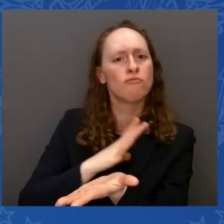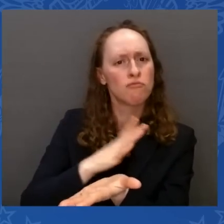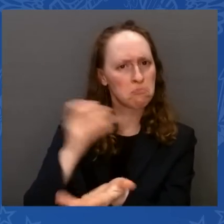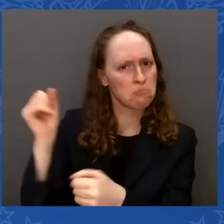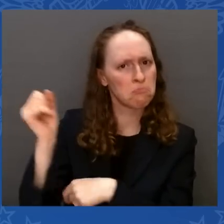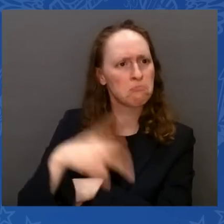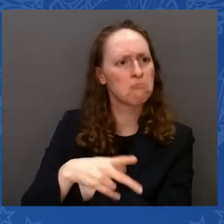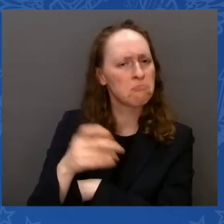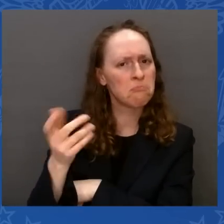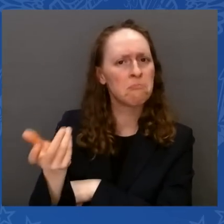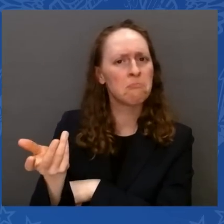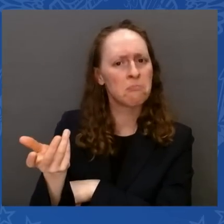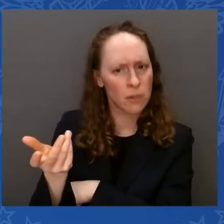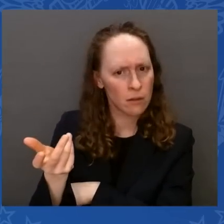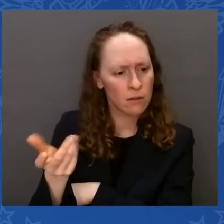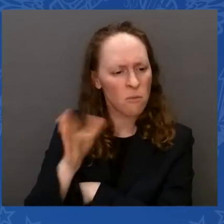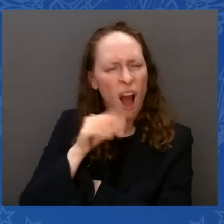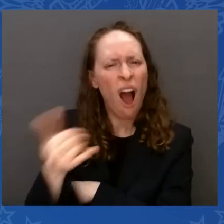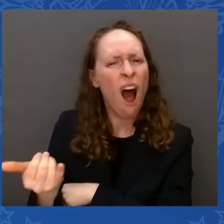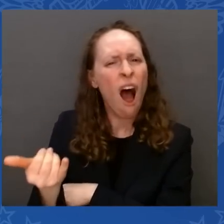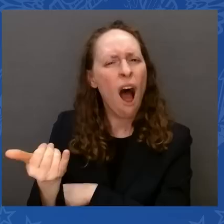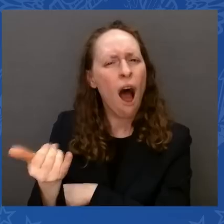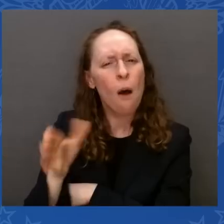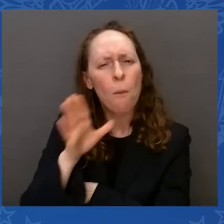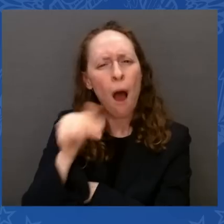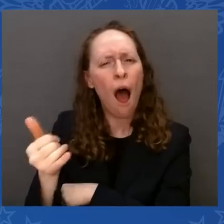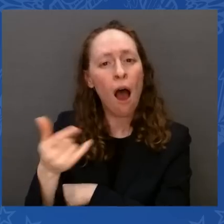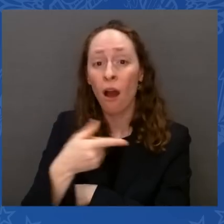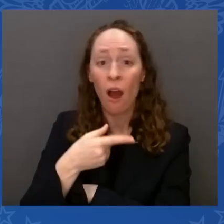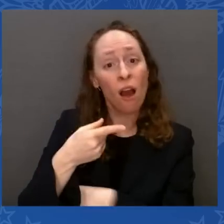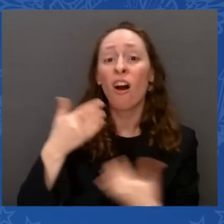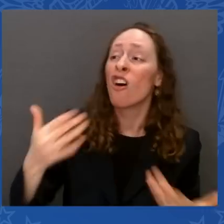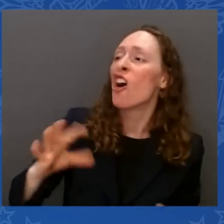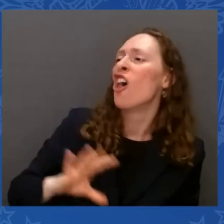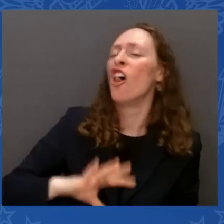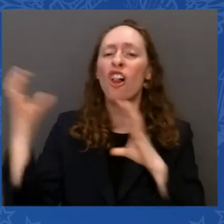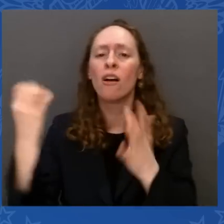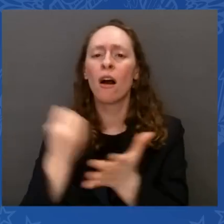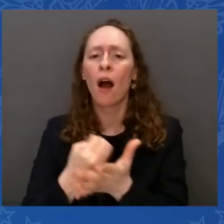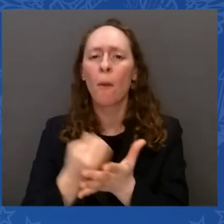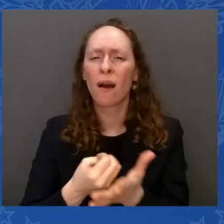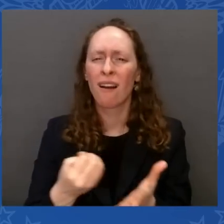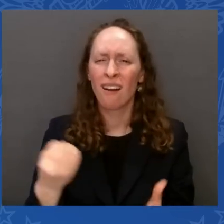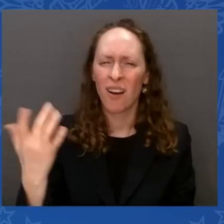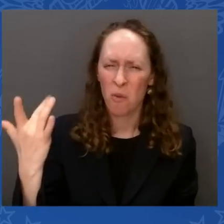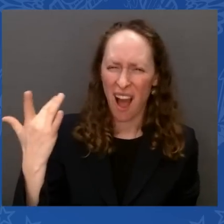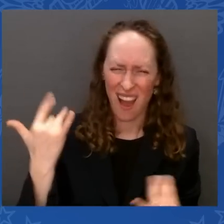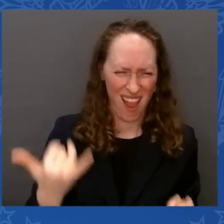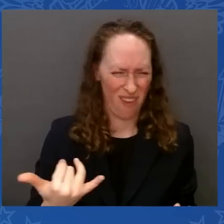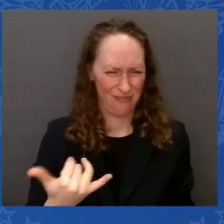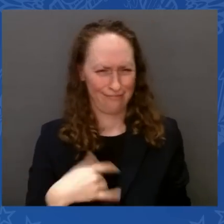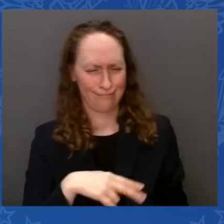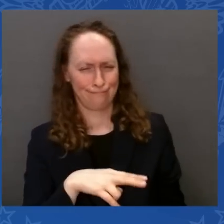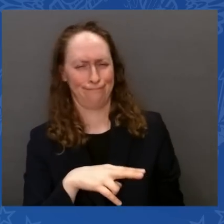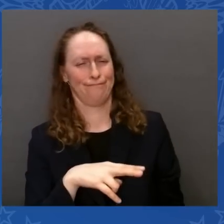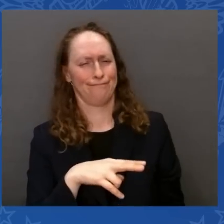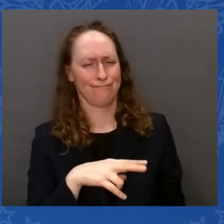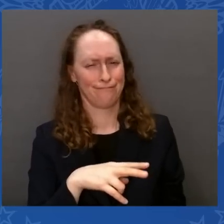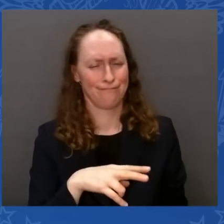it now. If they wouldn't inflict pain on the American people then, why would they do it now? Well, the answer is real simple — politics.